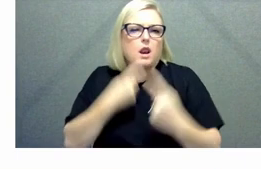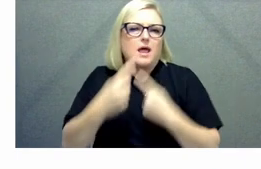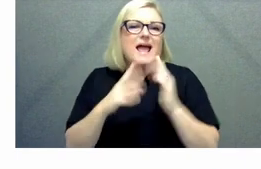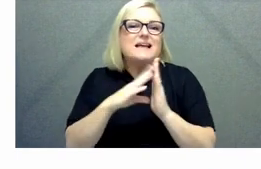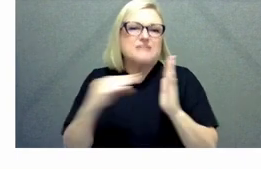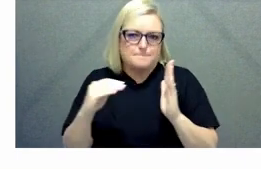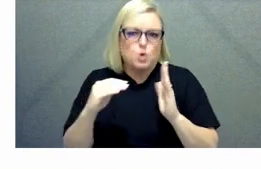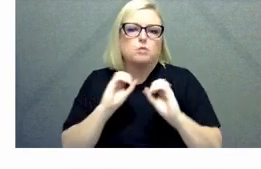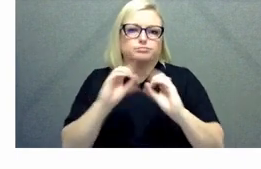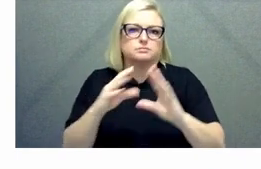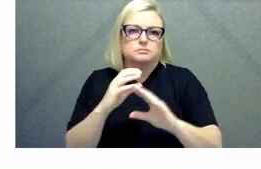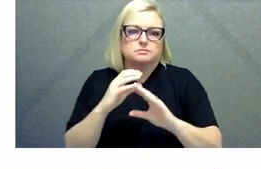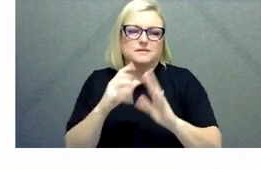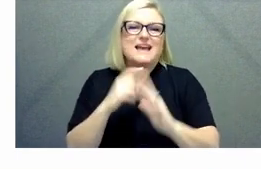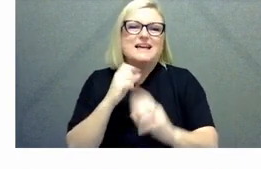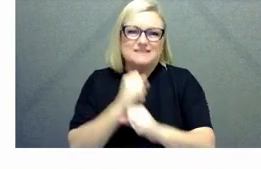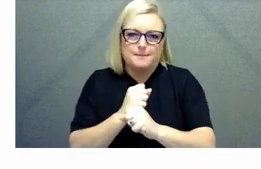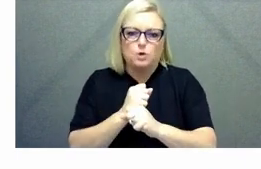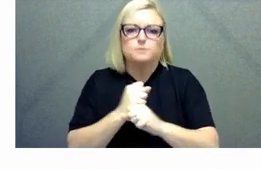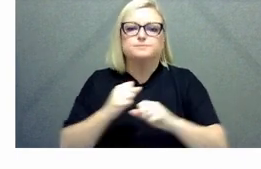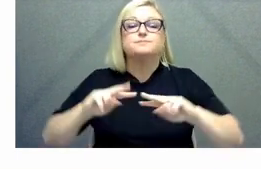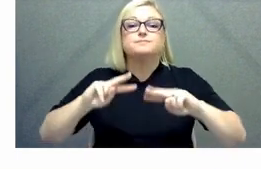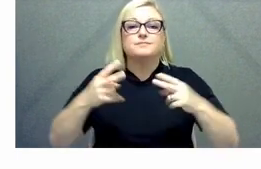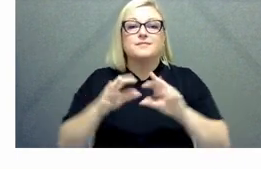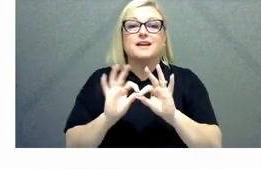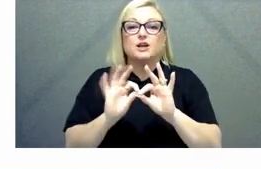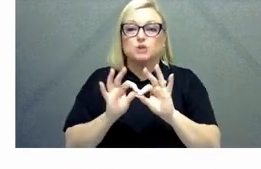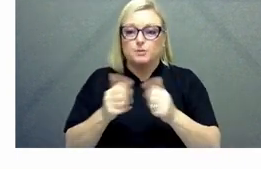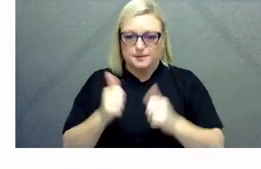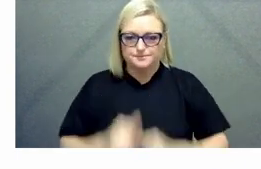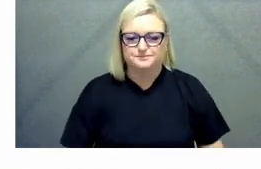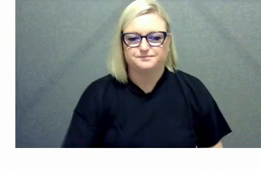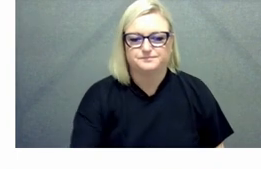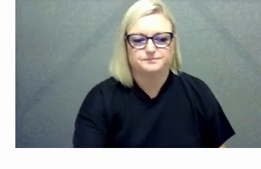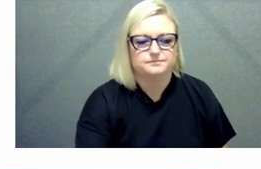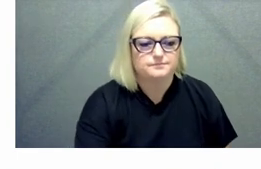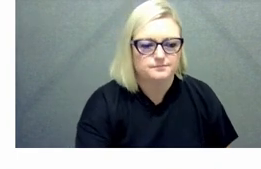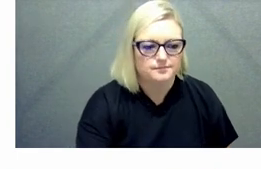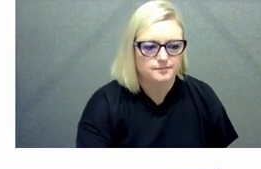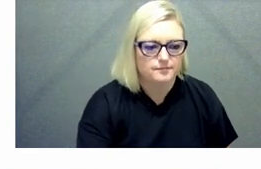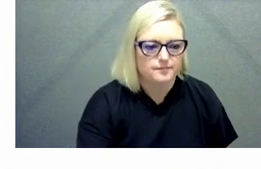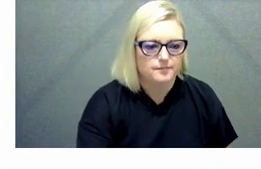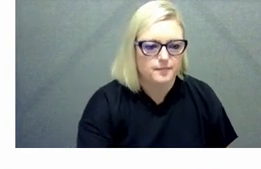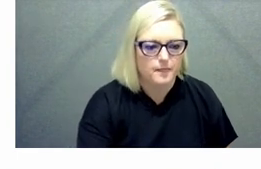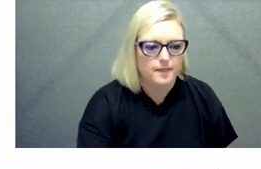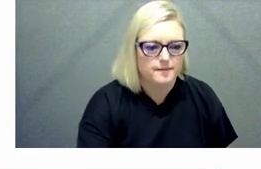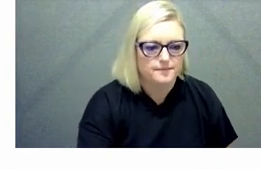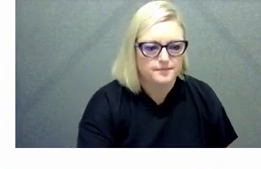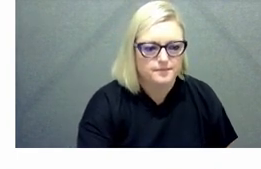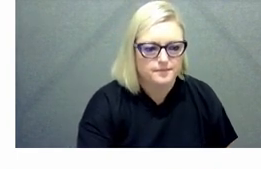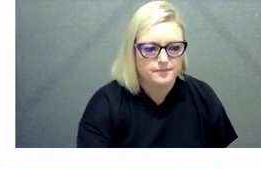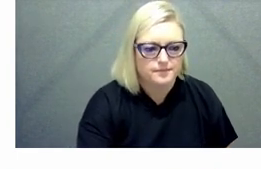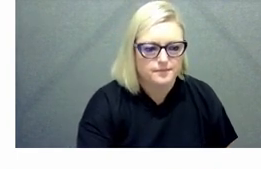work and um what the public service offers us so um I've worked in multiple locations